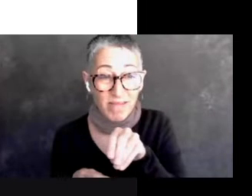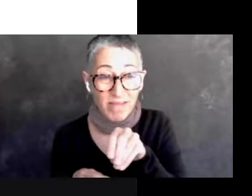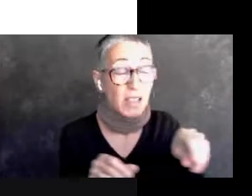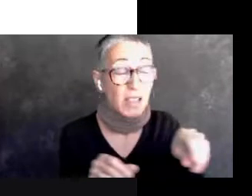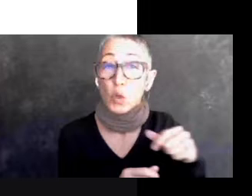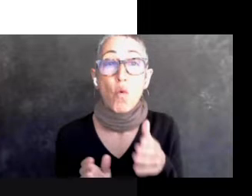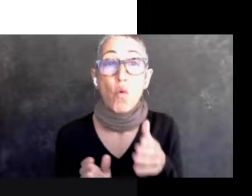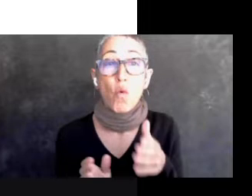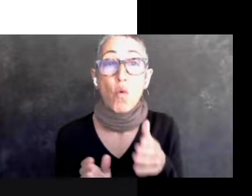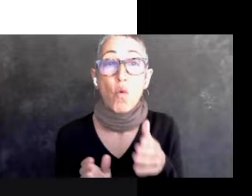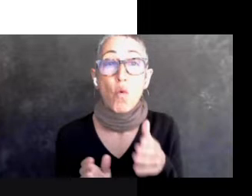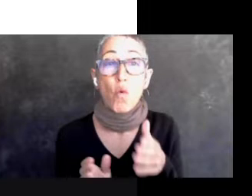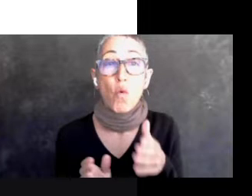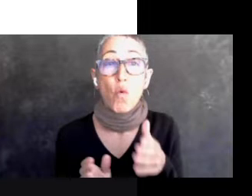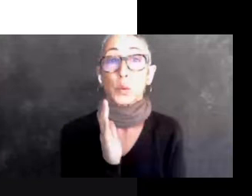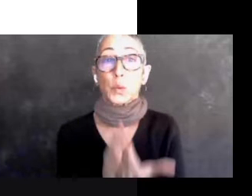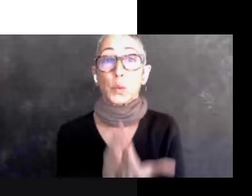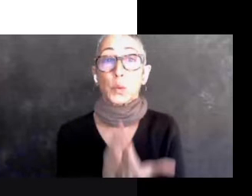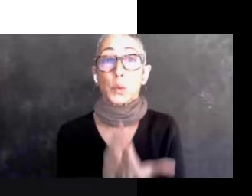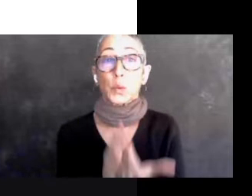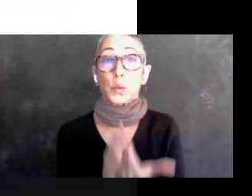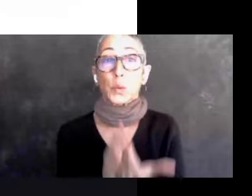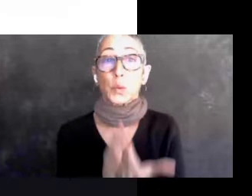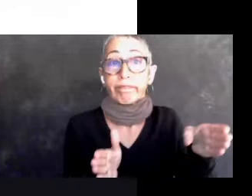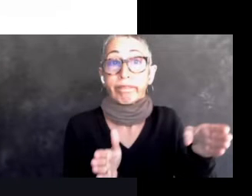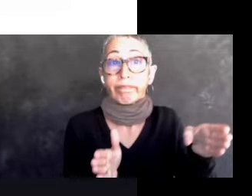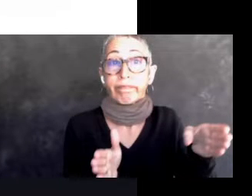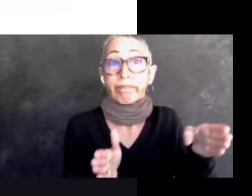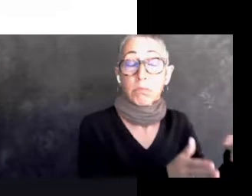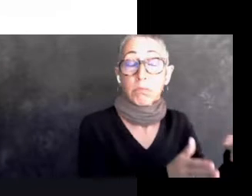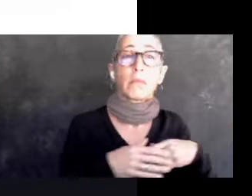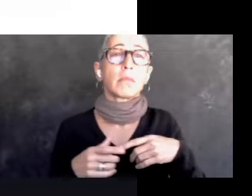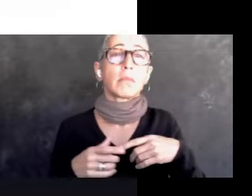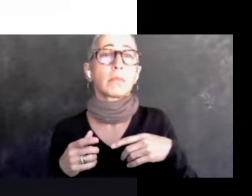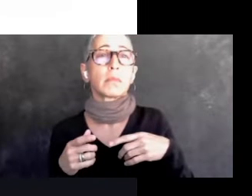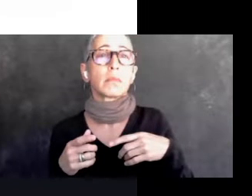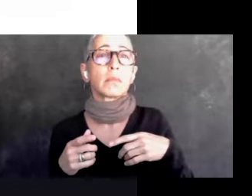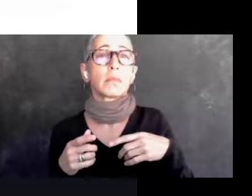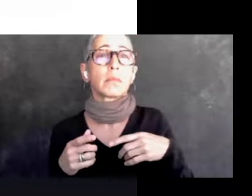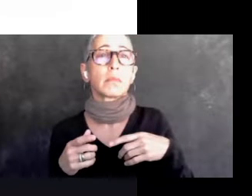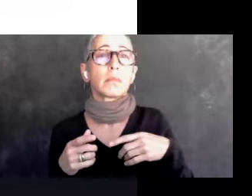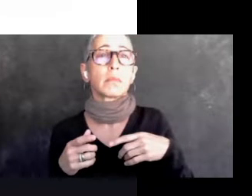them. It wasn't enough. we took the idea and we grew.